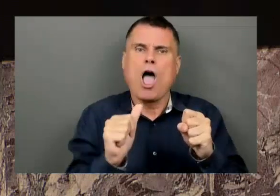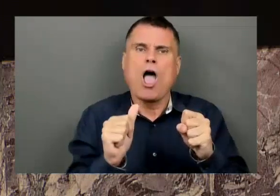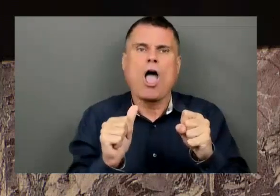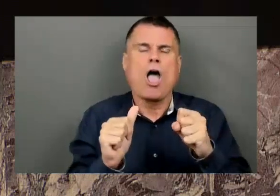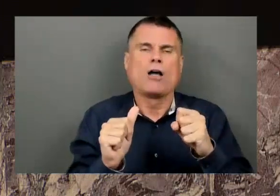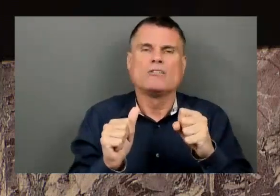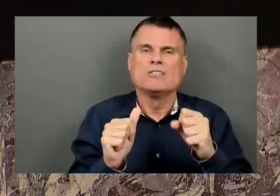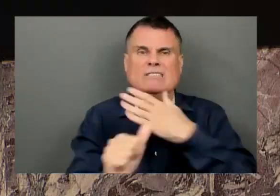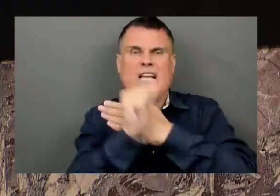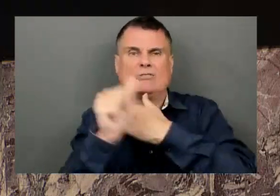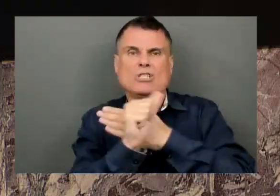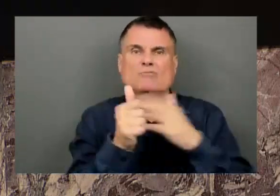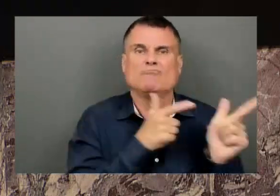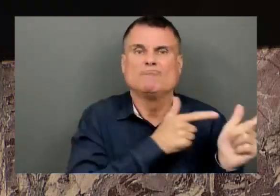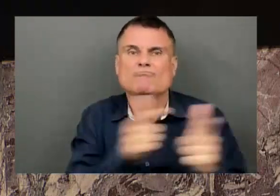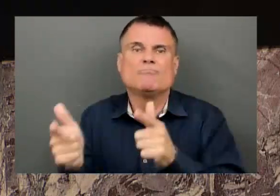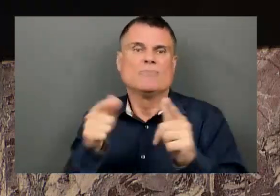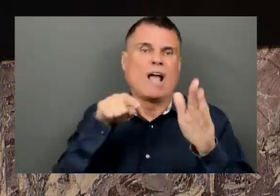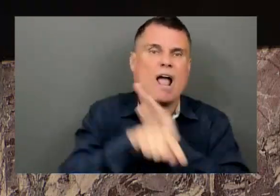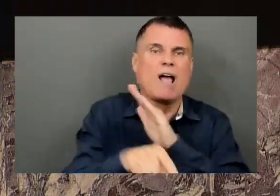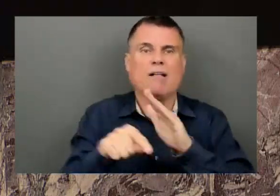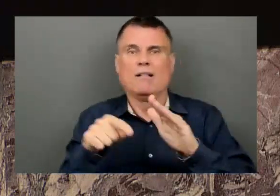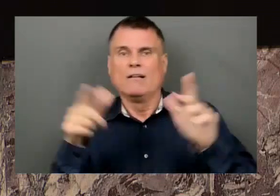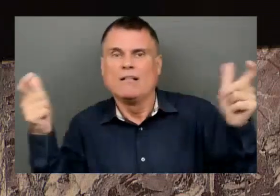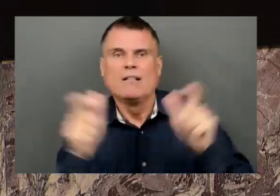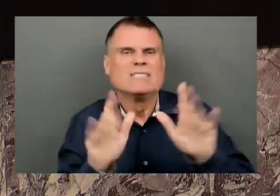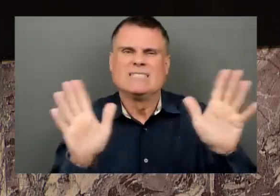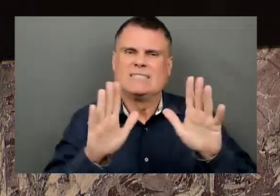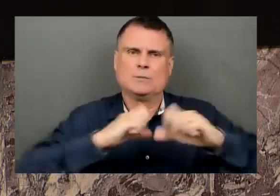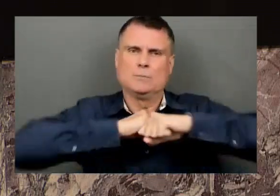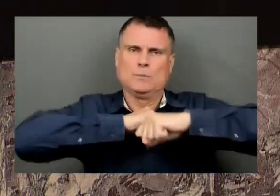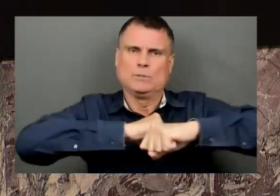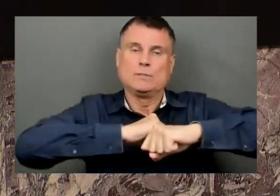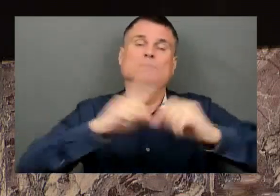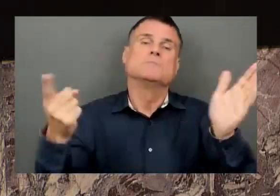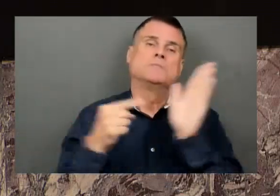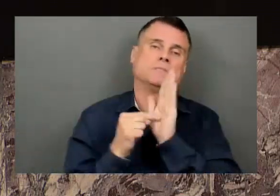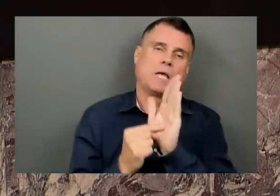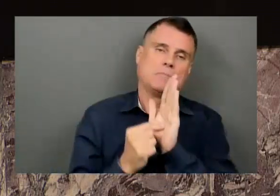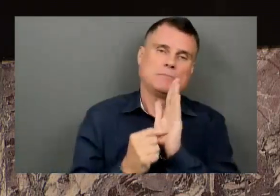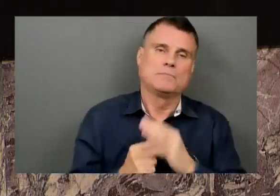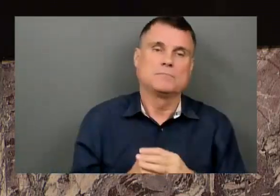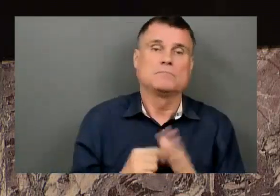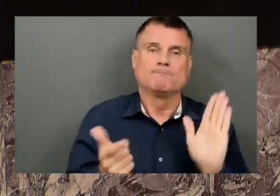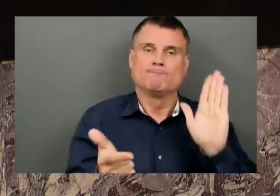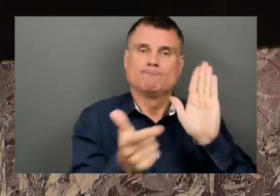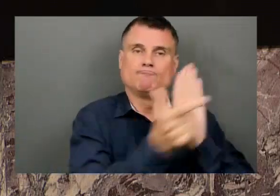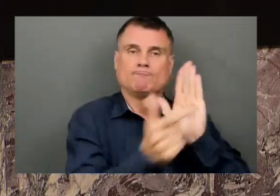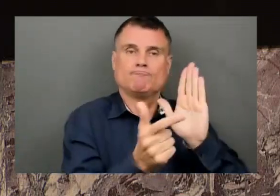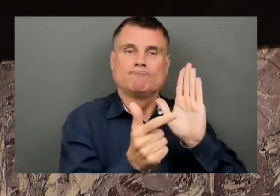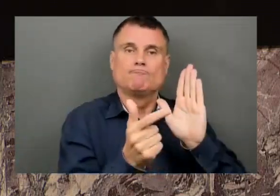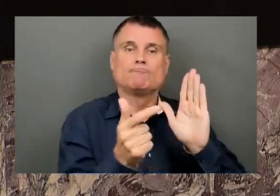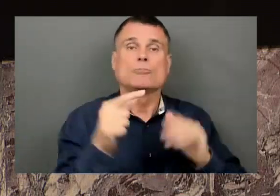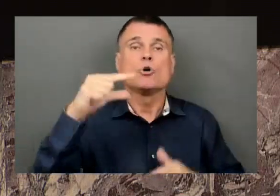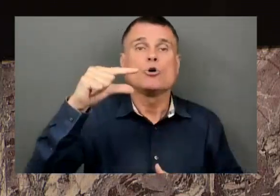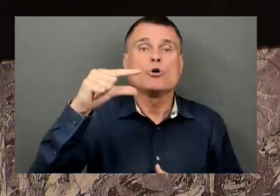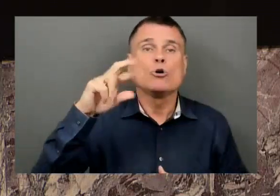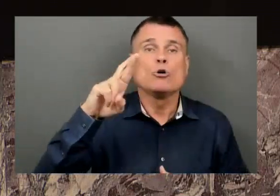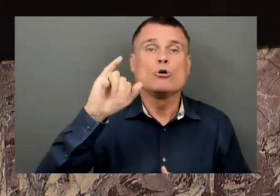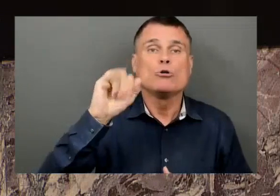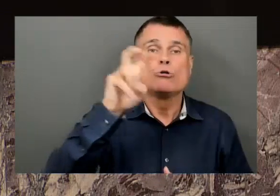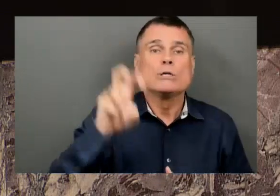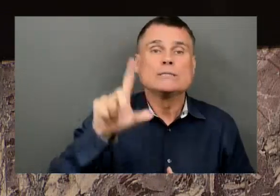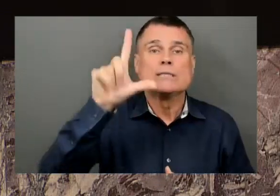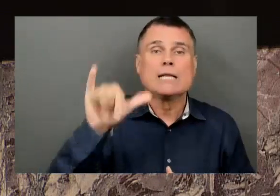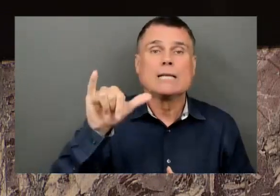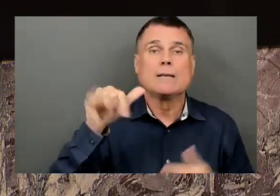serve to protect and help populations thrive. Encompassing all of this is Clean B.C. We